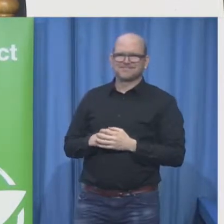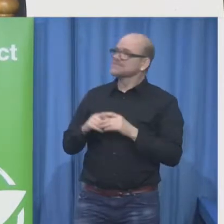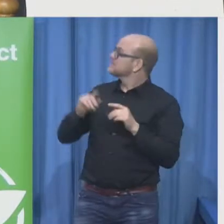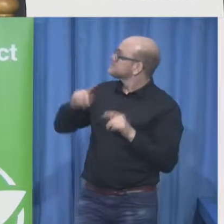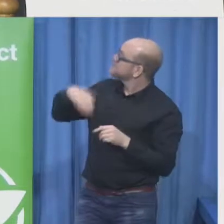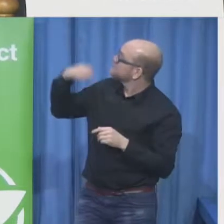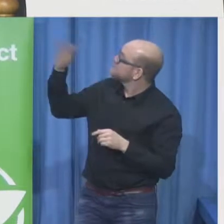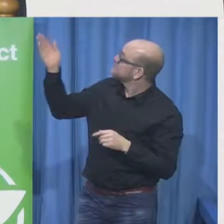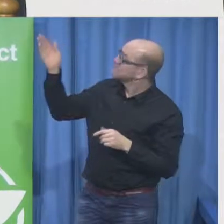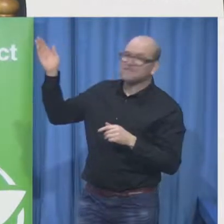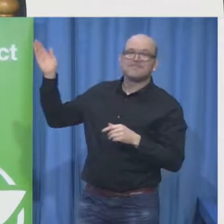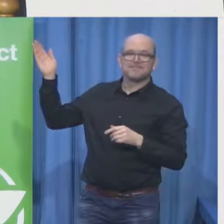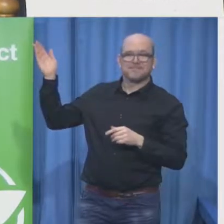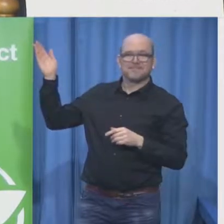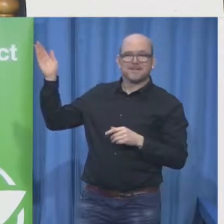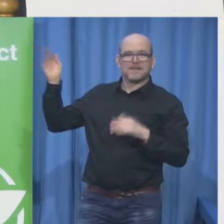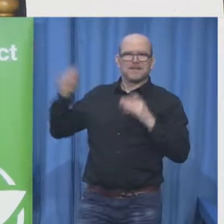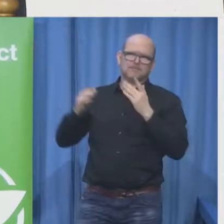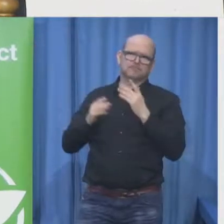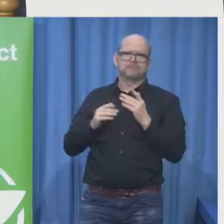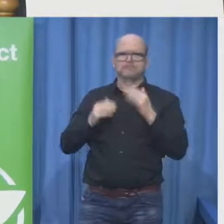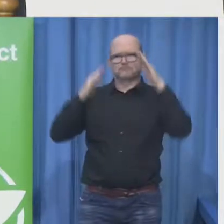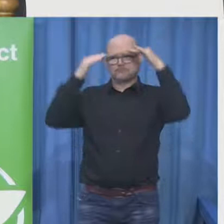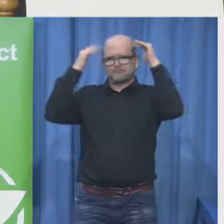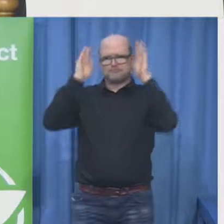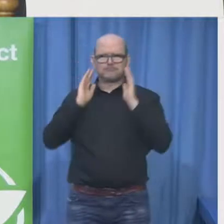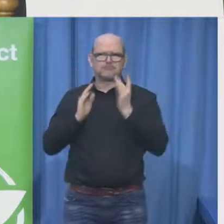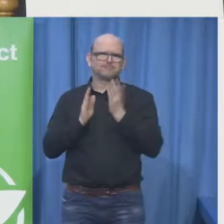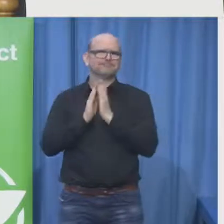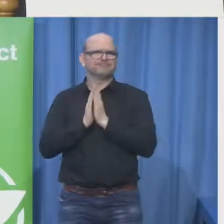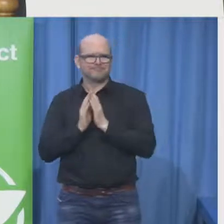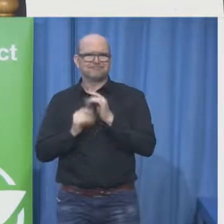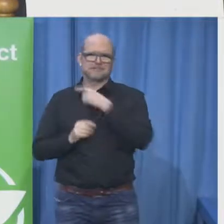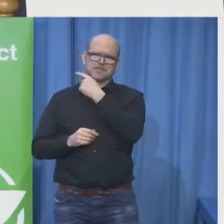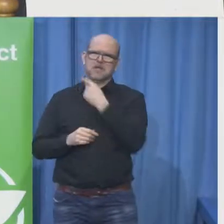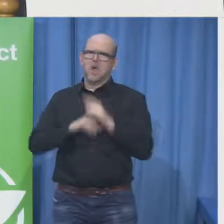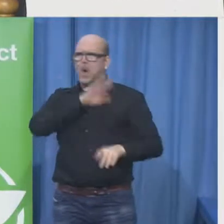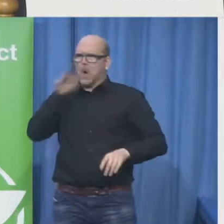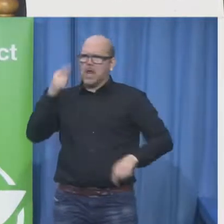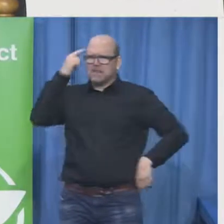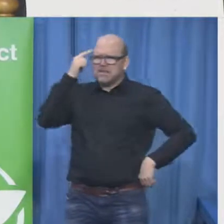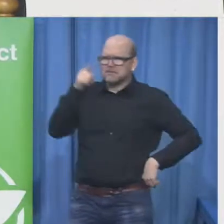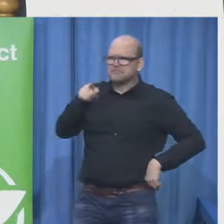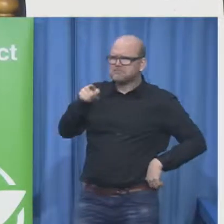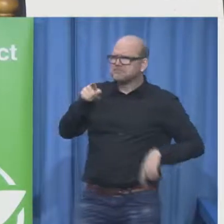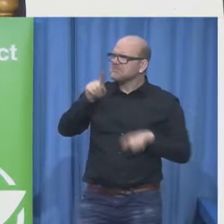and she wants them to know that beyond that she has a full life and does a lot like promoting blind people